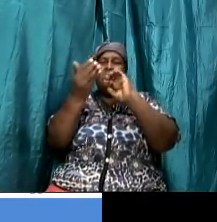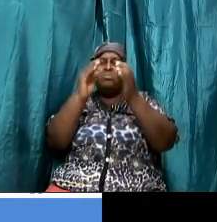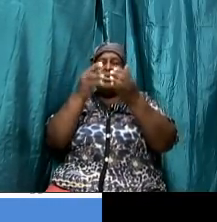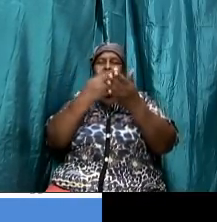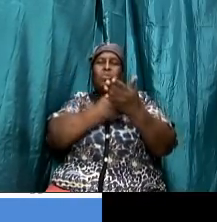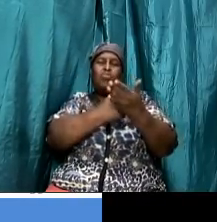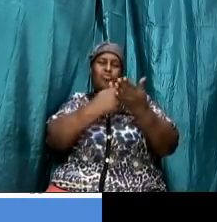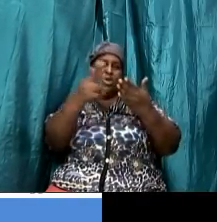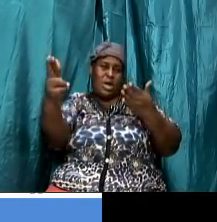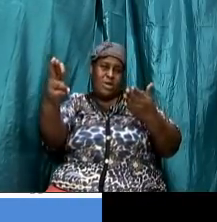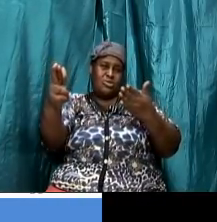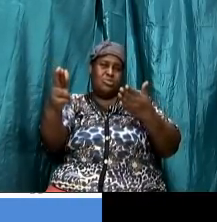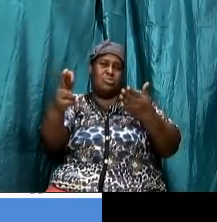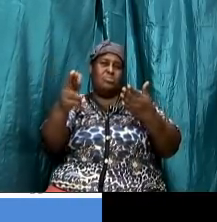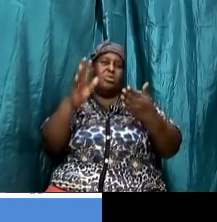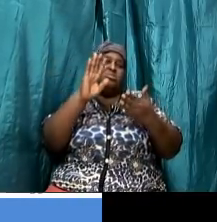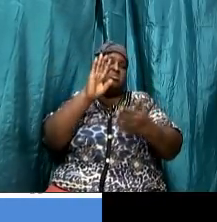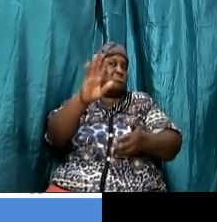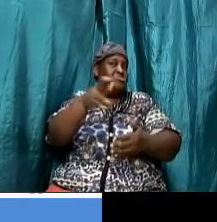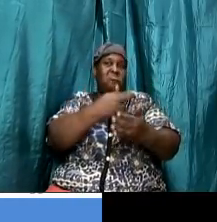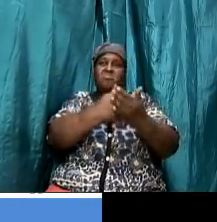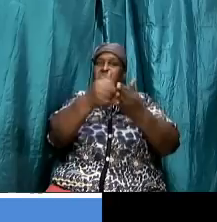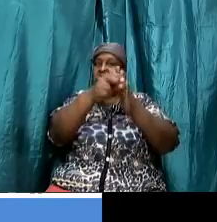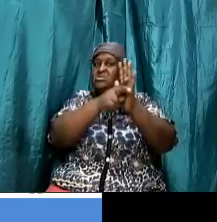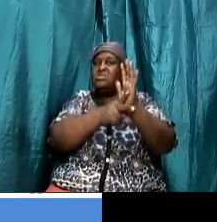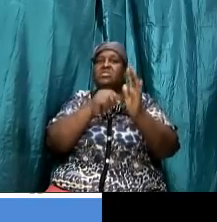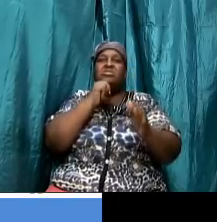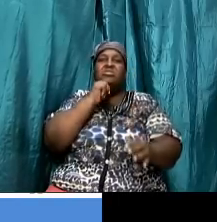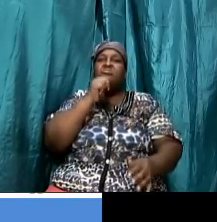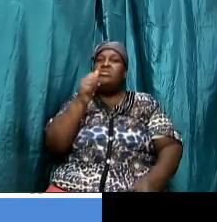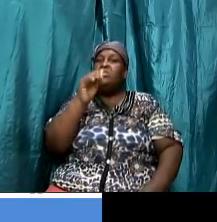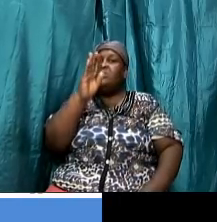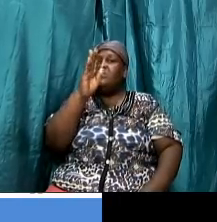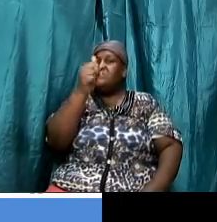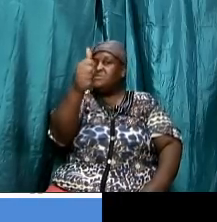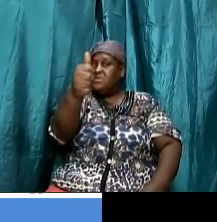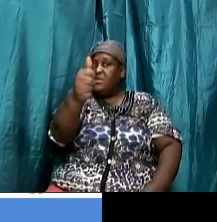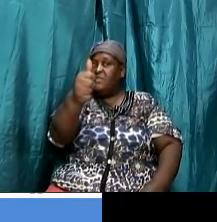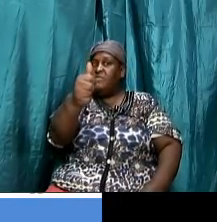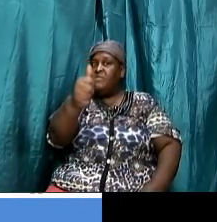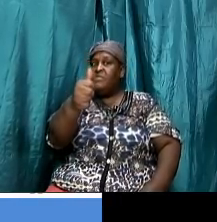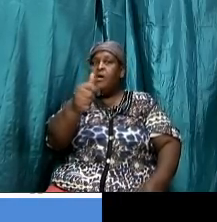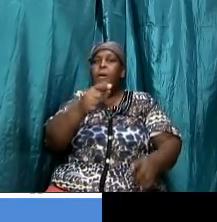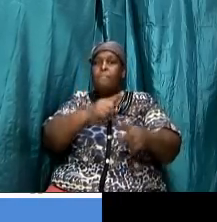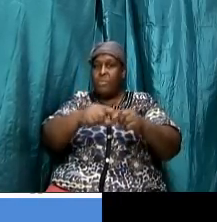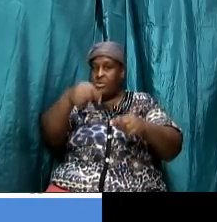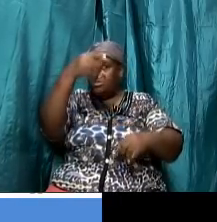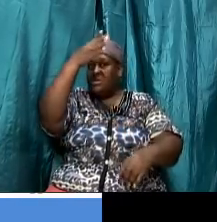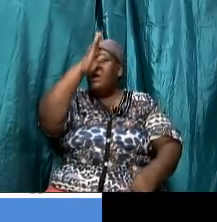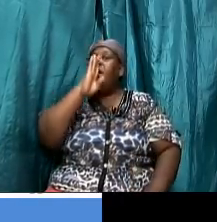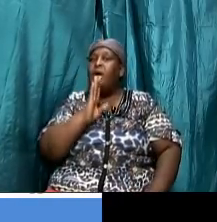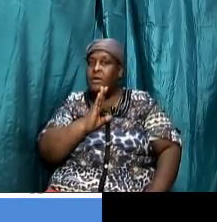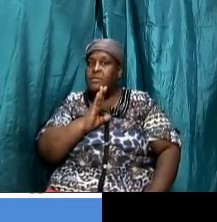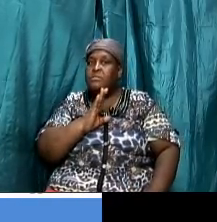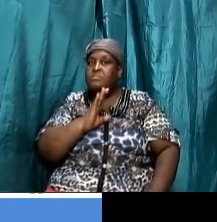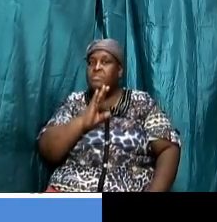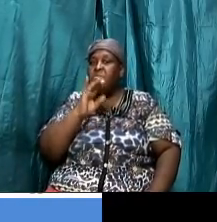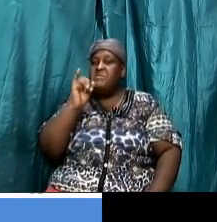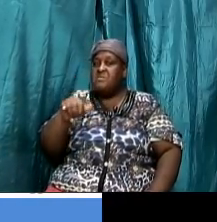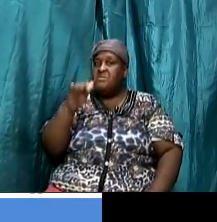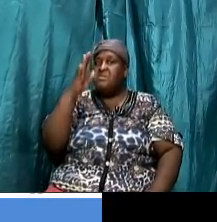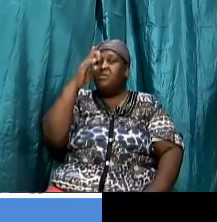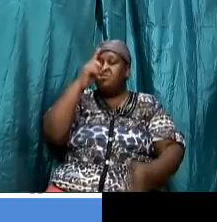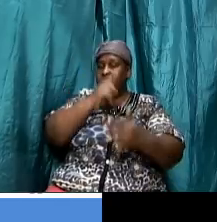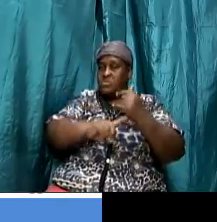your righteousness is not of yourself your righteousness is of God that's what the apostle was talking about it's an